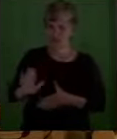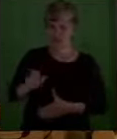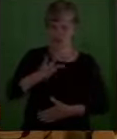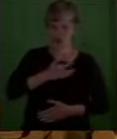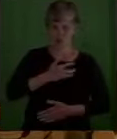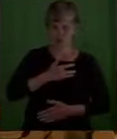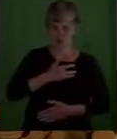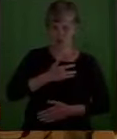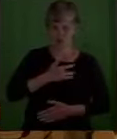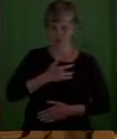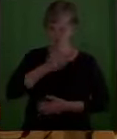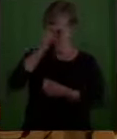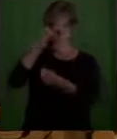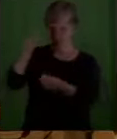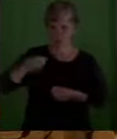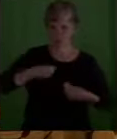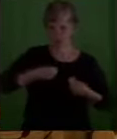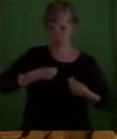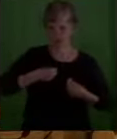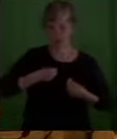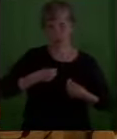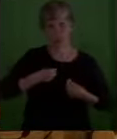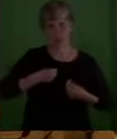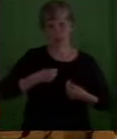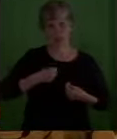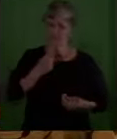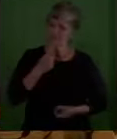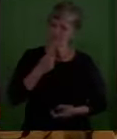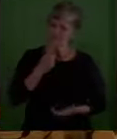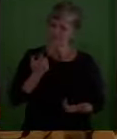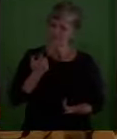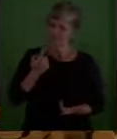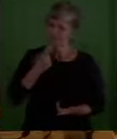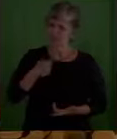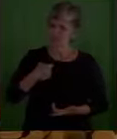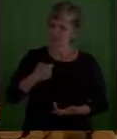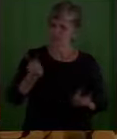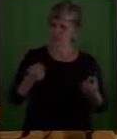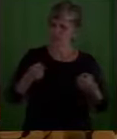In that simple way of tell me about what's going on.